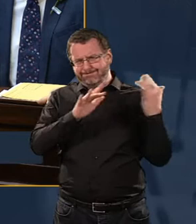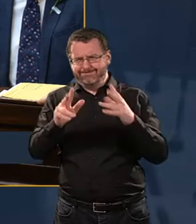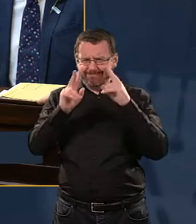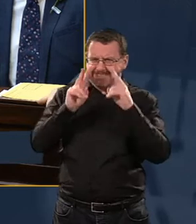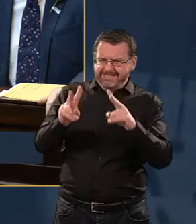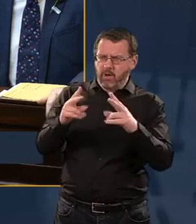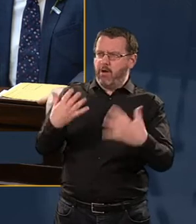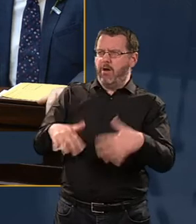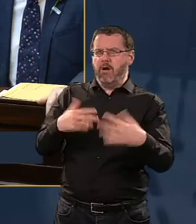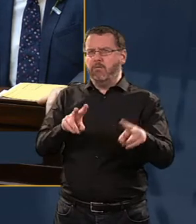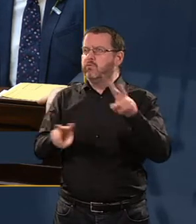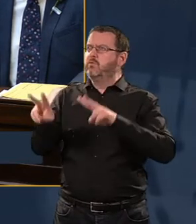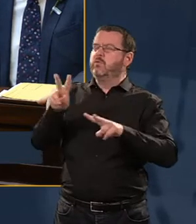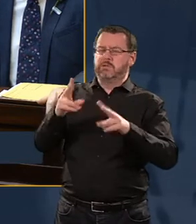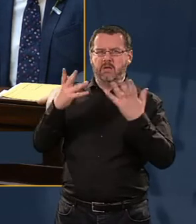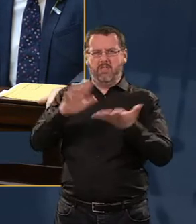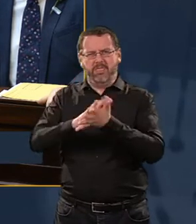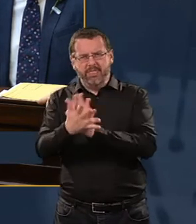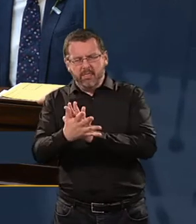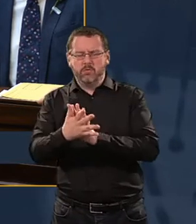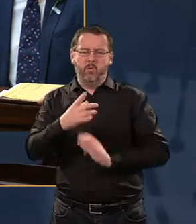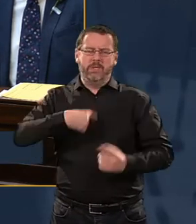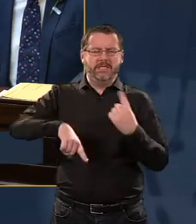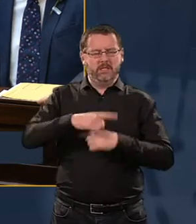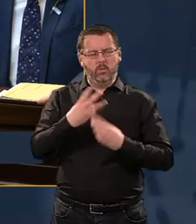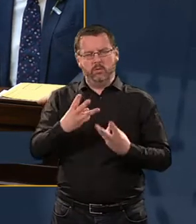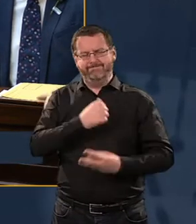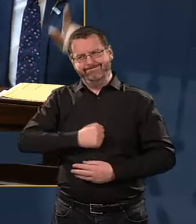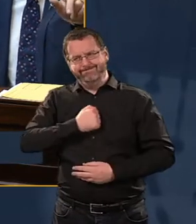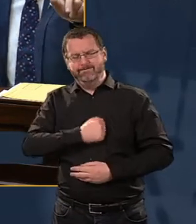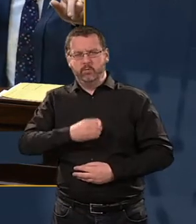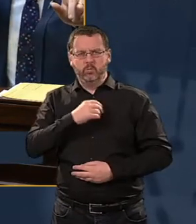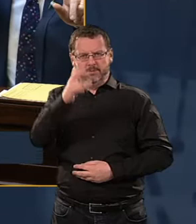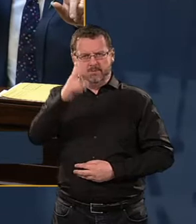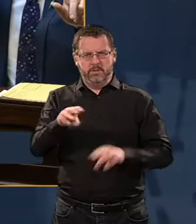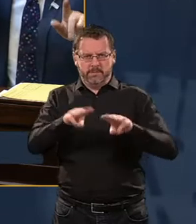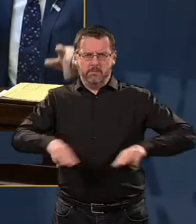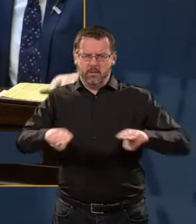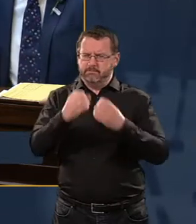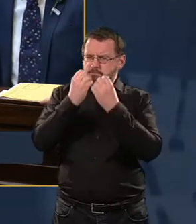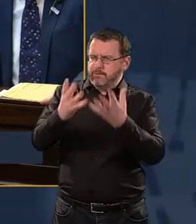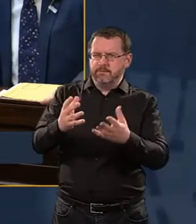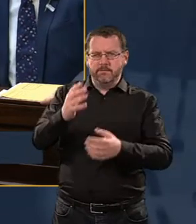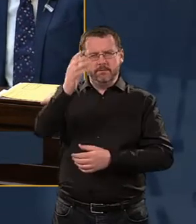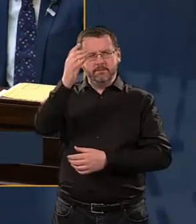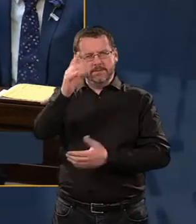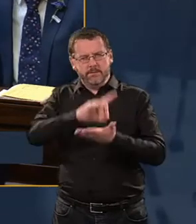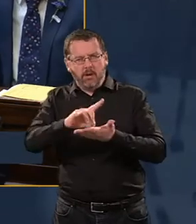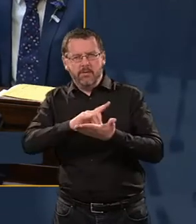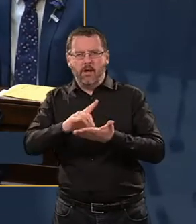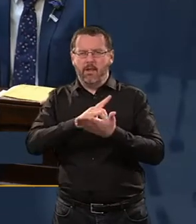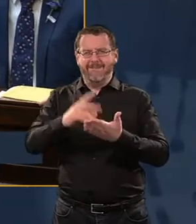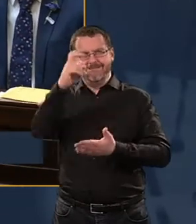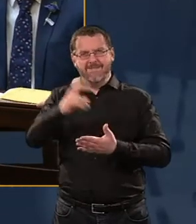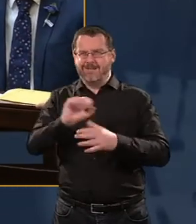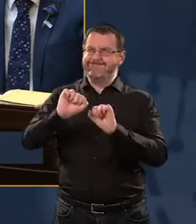I think our sympathies and support go to the French people, such a wonderful, historic, iconic piece